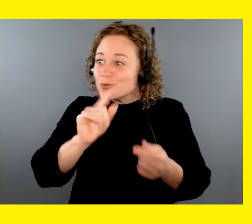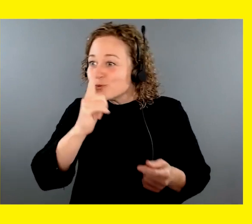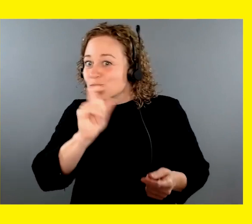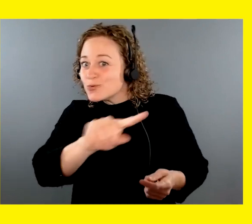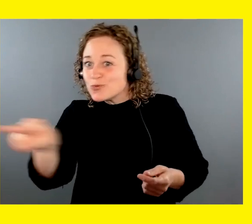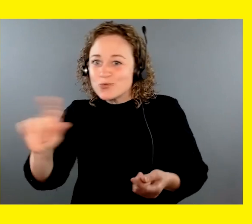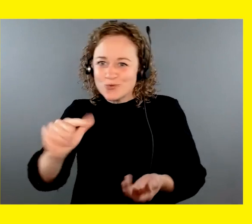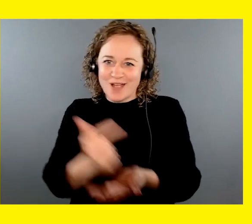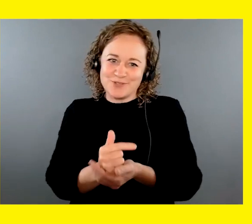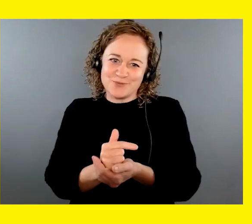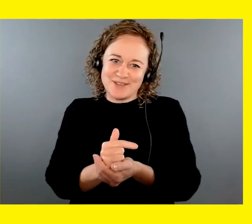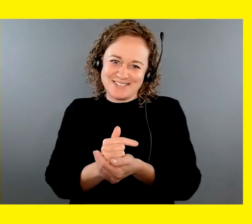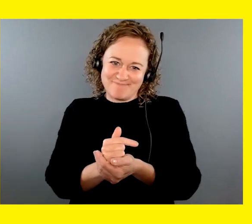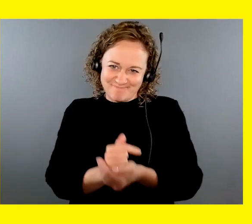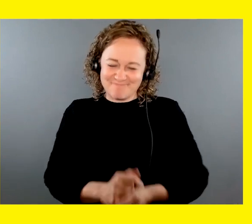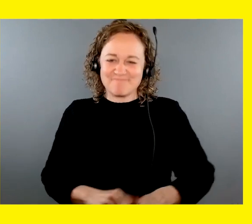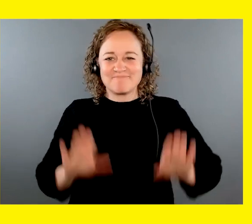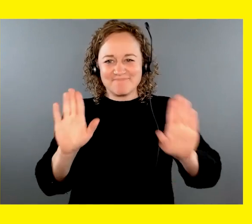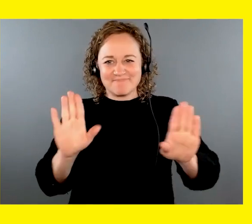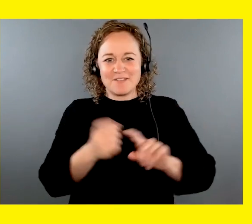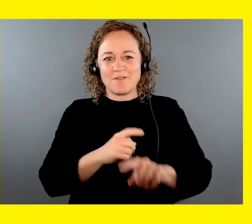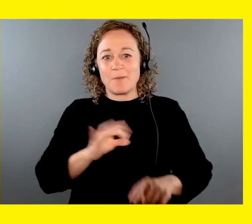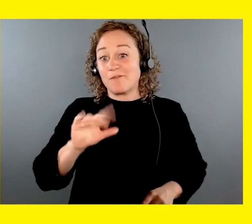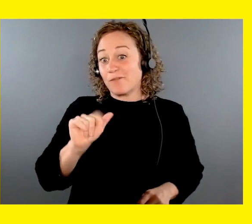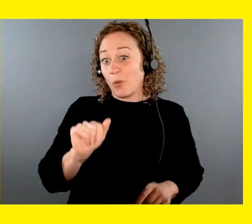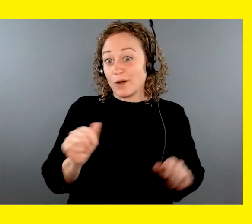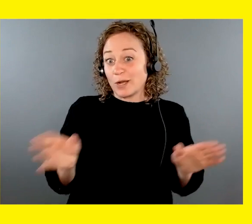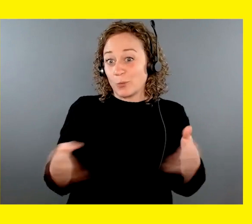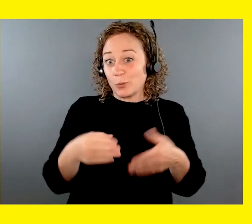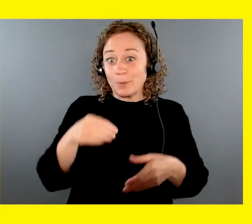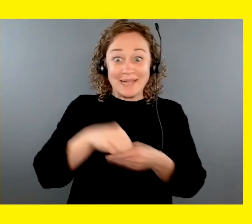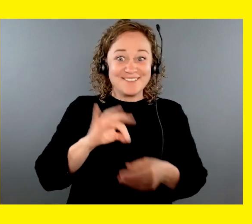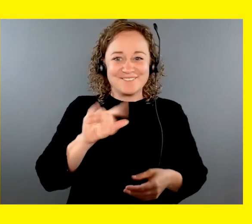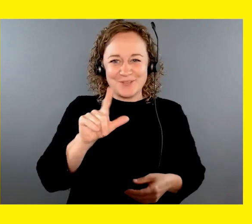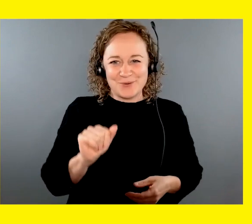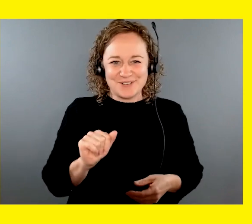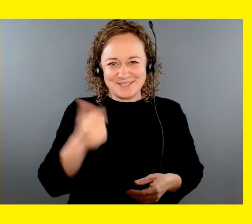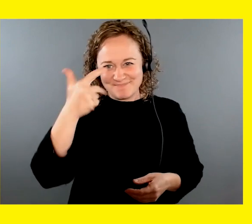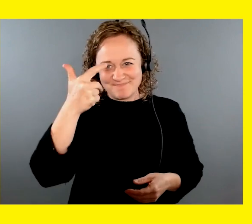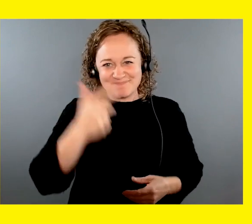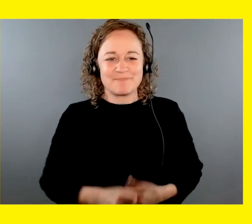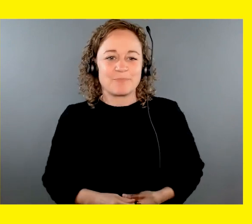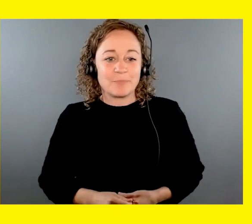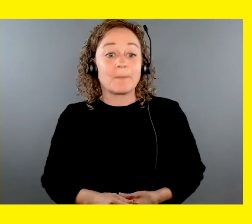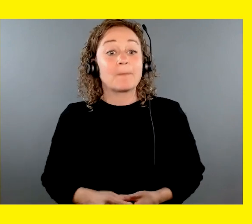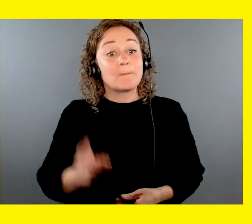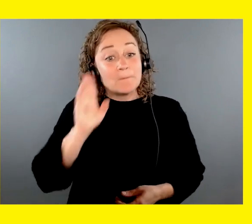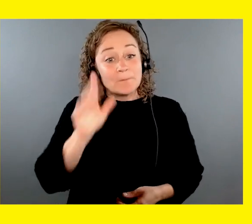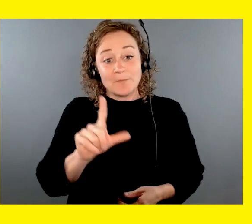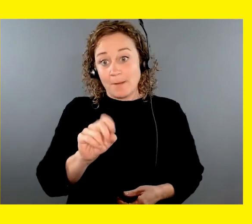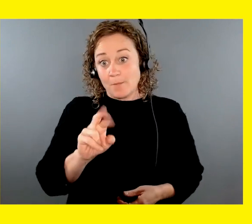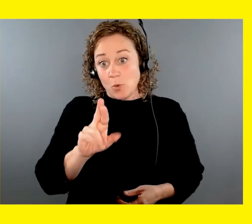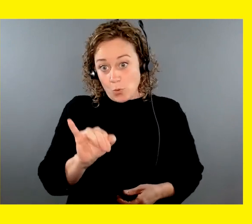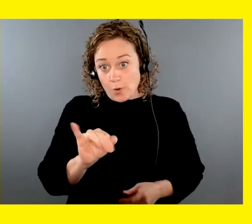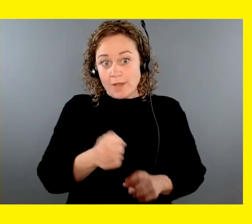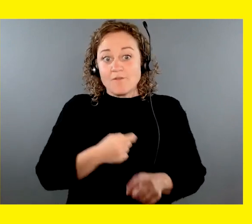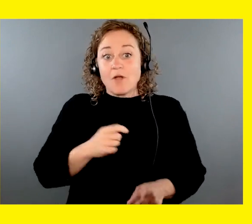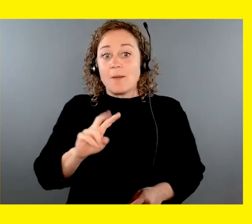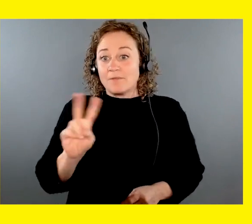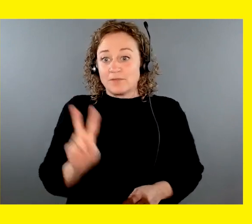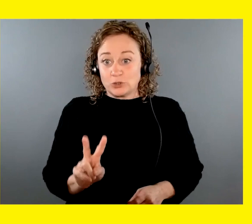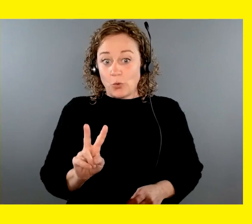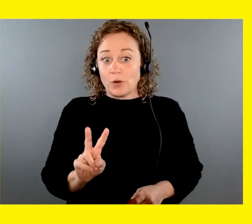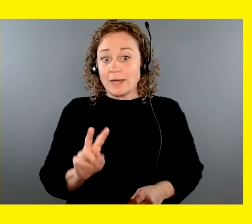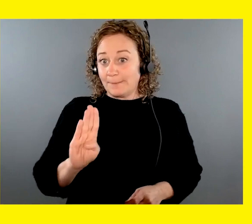Kelly and Blair signing out from our Florida room in Florida. Hi, I'm Lori Ponsford Hayek and I'm from Victoria, British